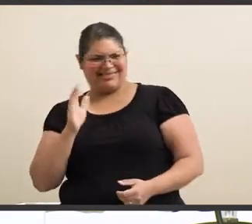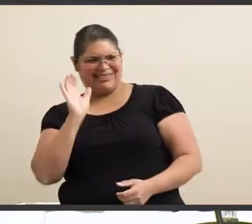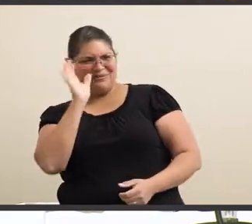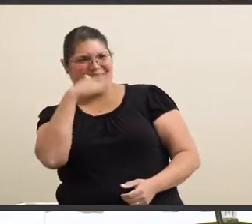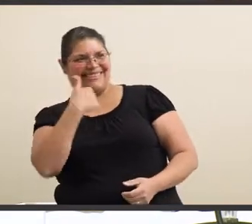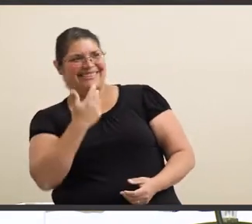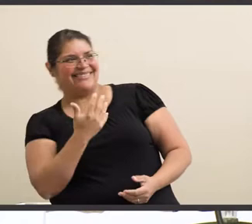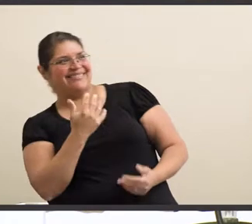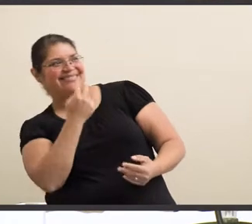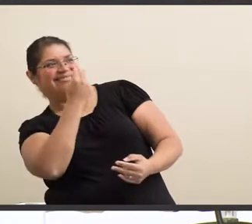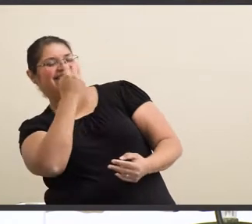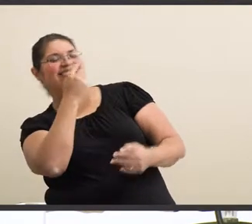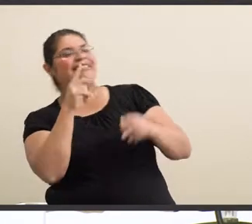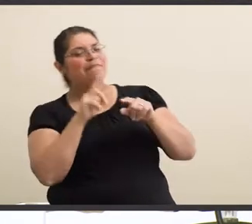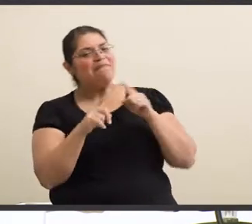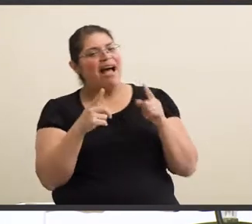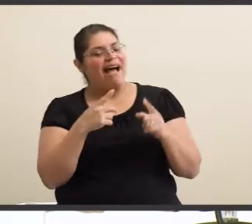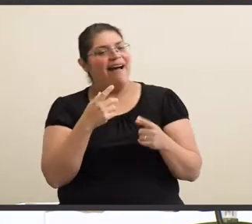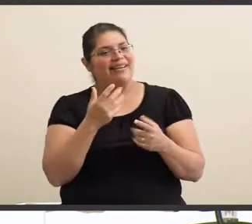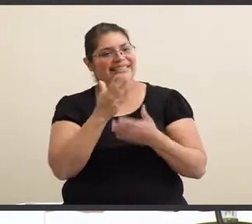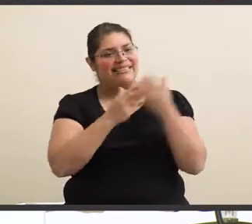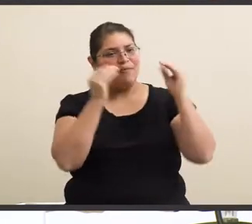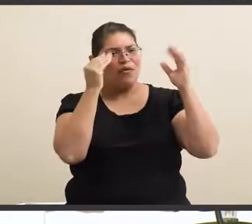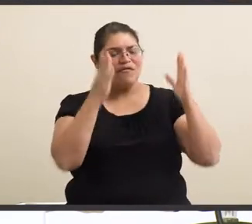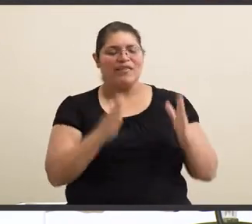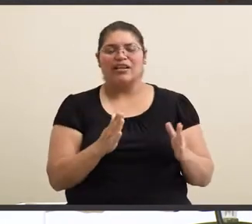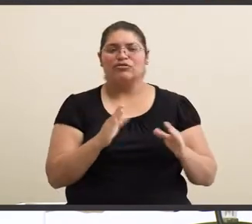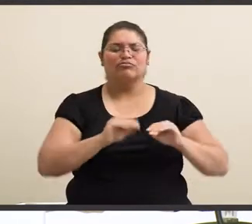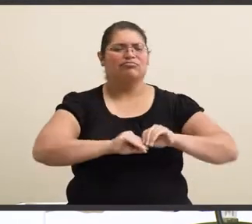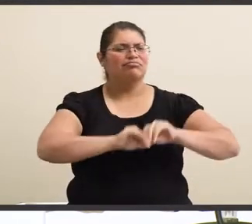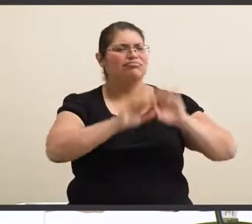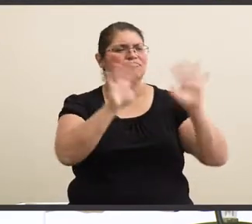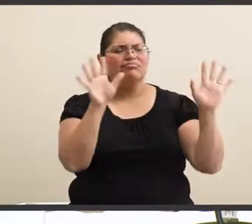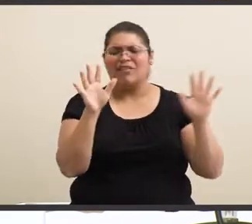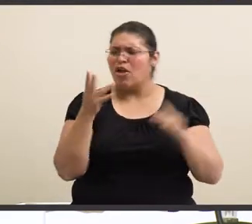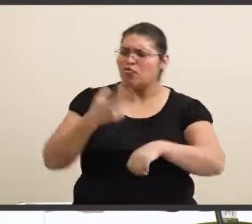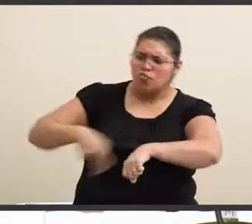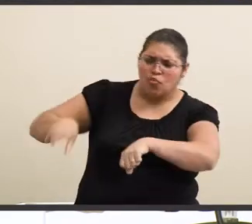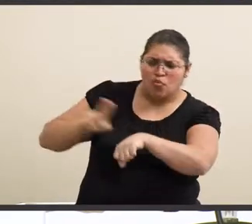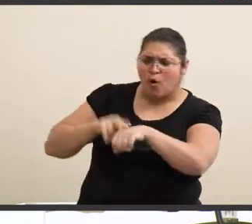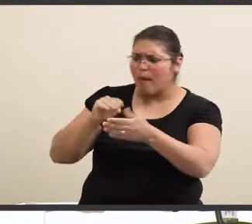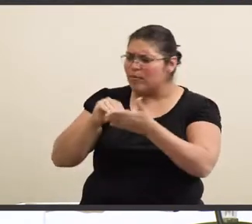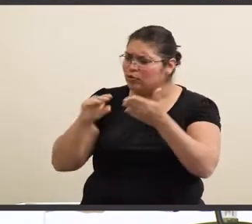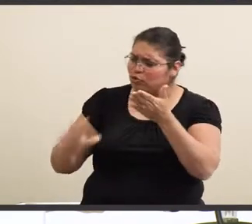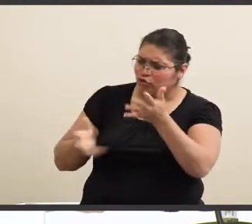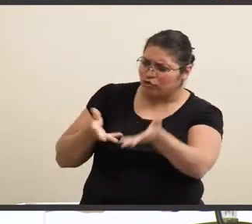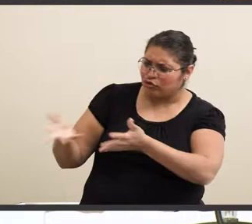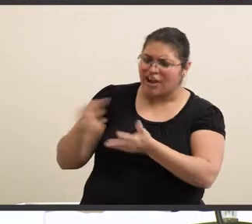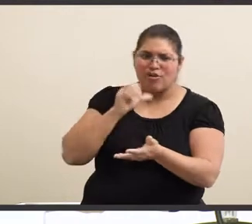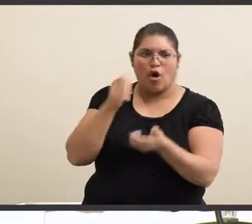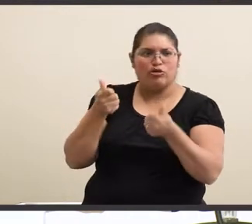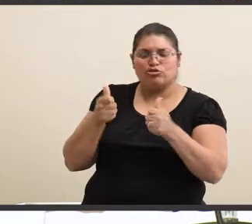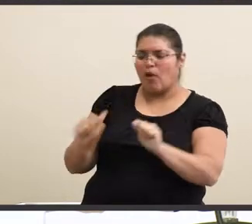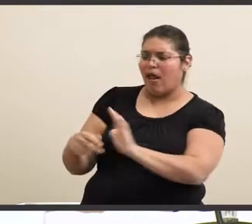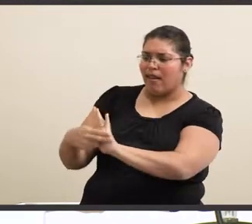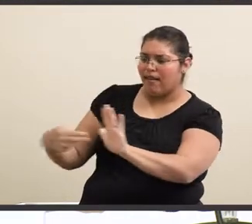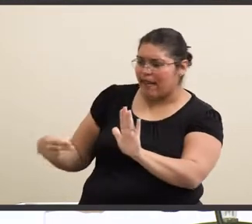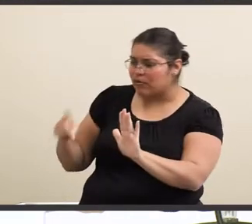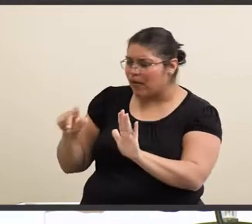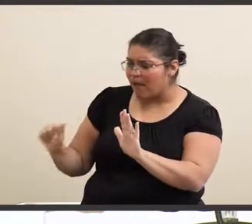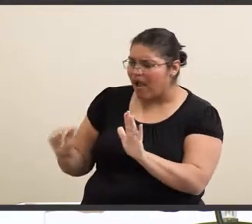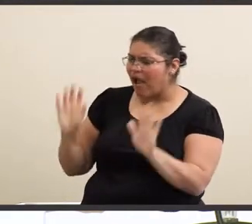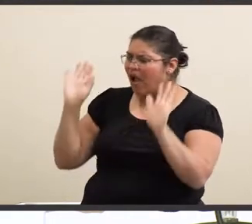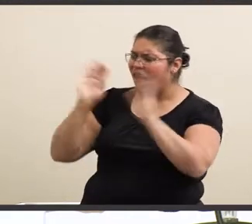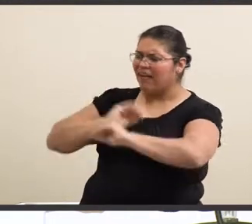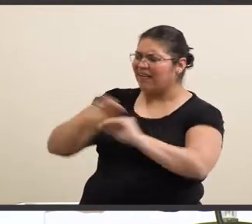But I love the professors that just completely treat me like a normal student, and don't try to label me for my disability.